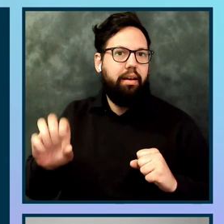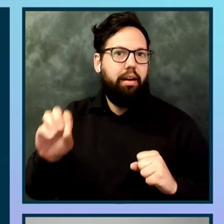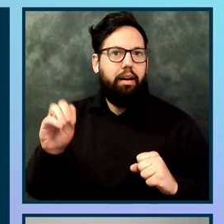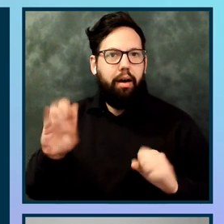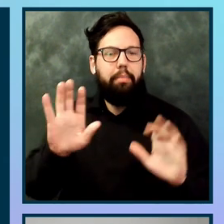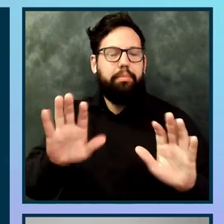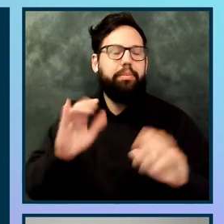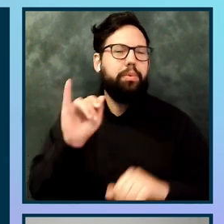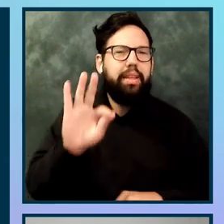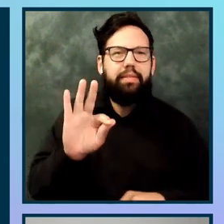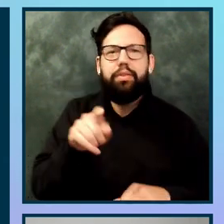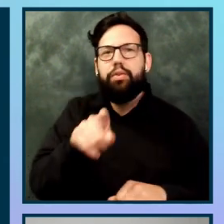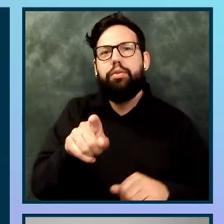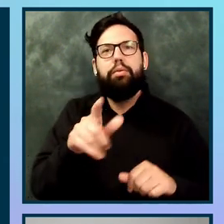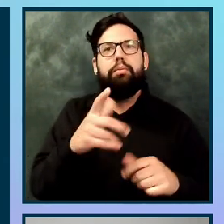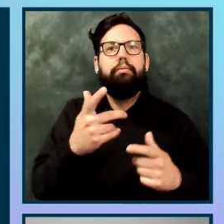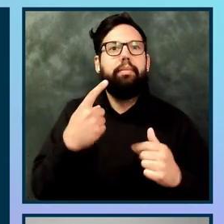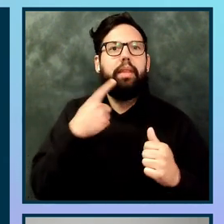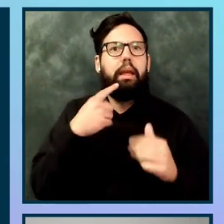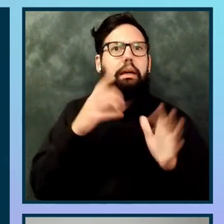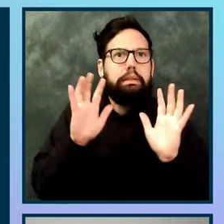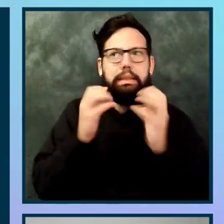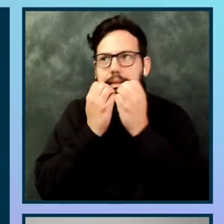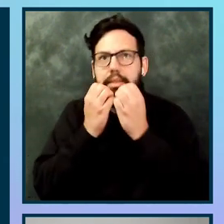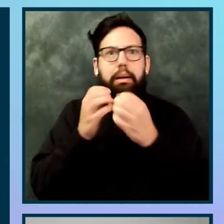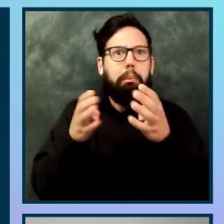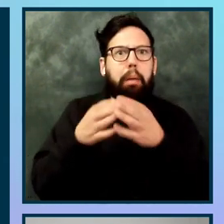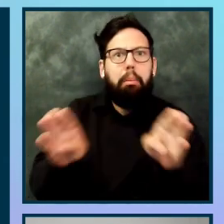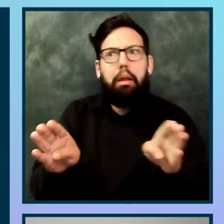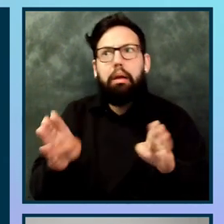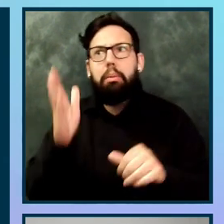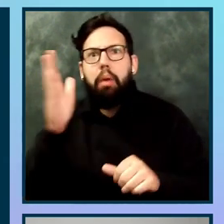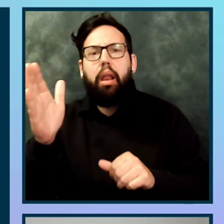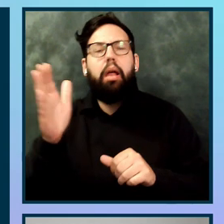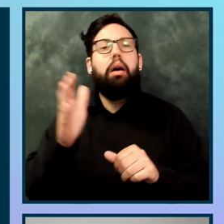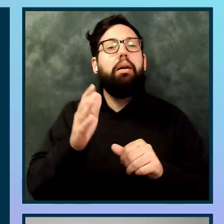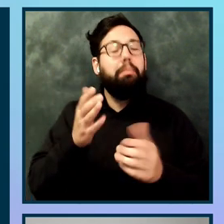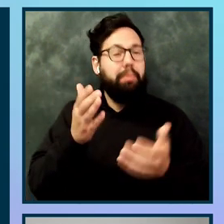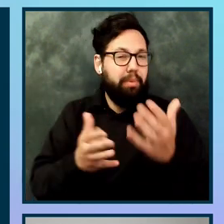so for your company or for your private project, you need to build or have